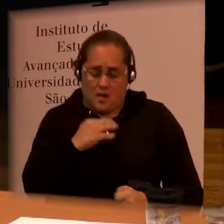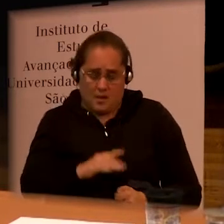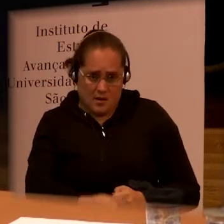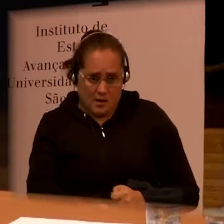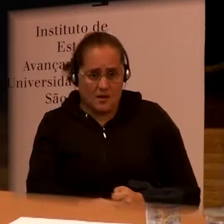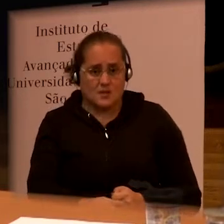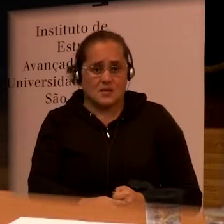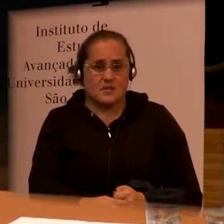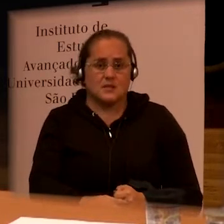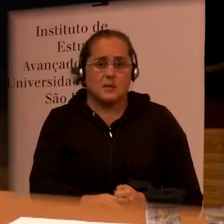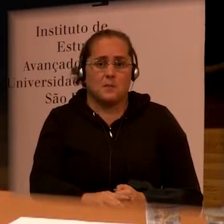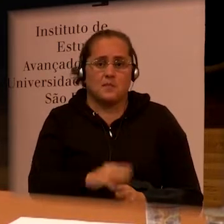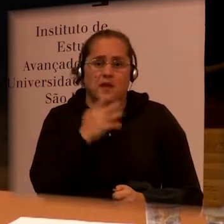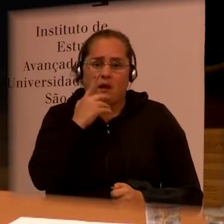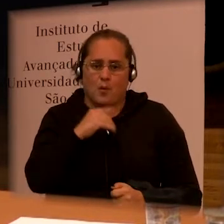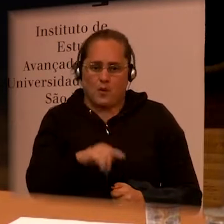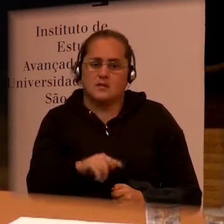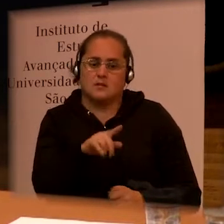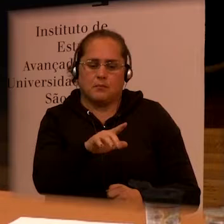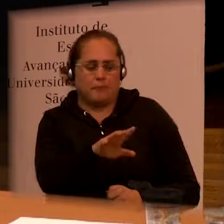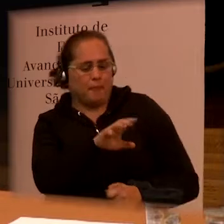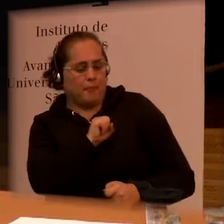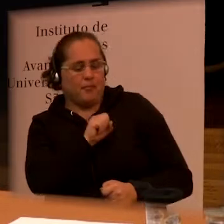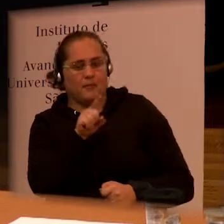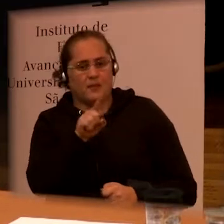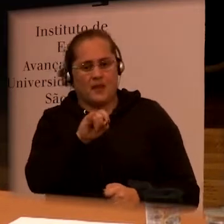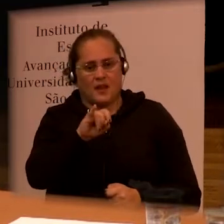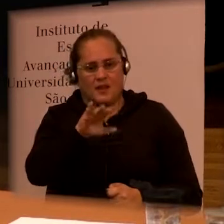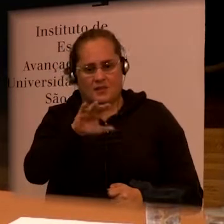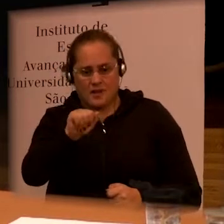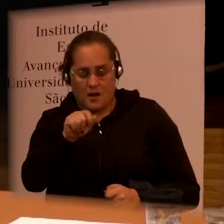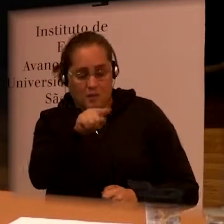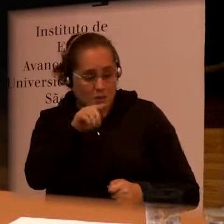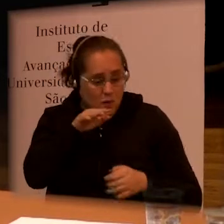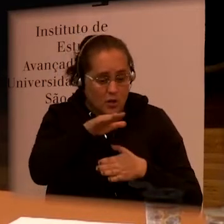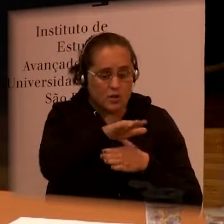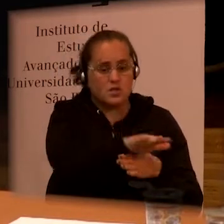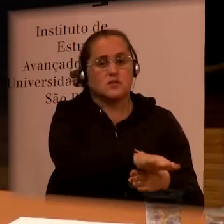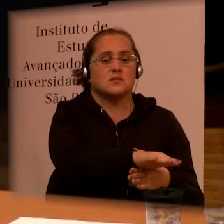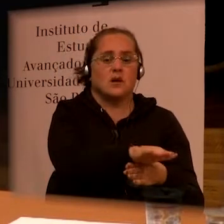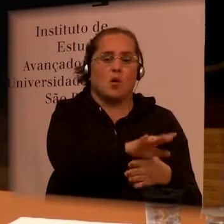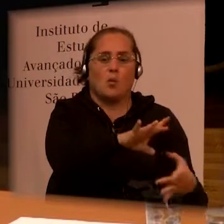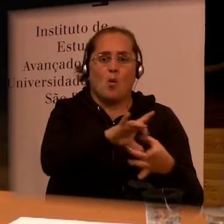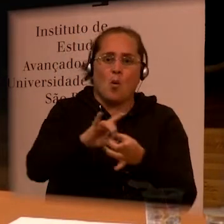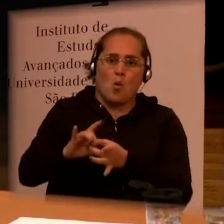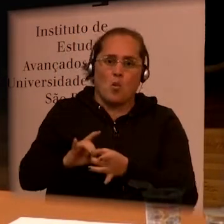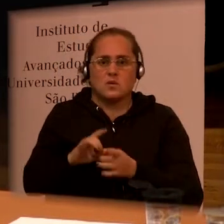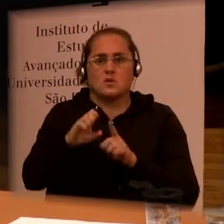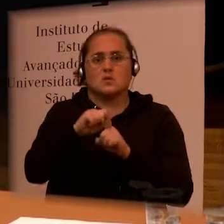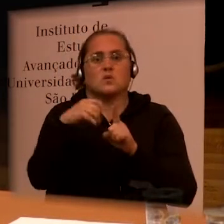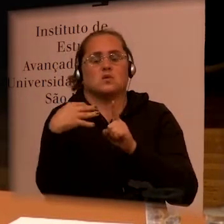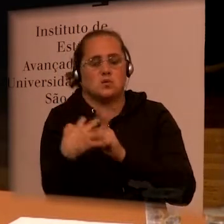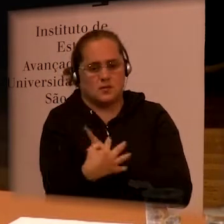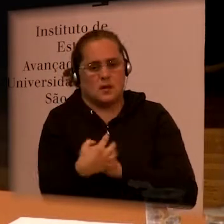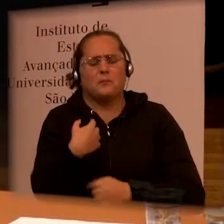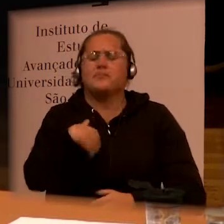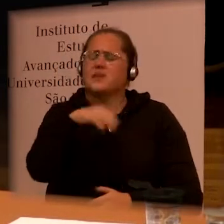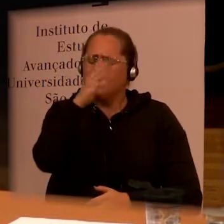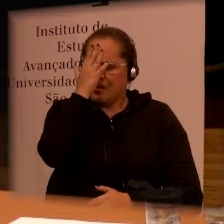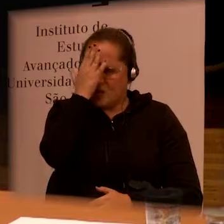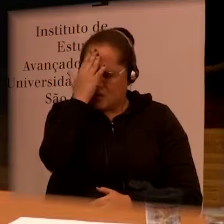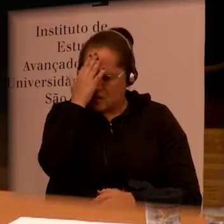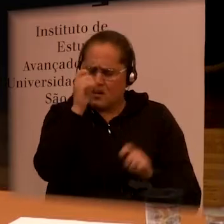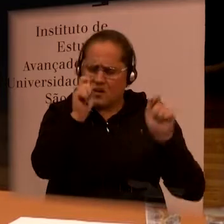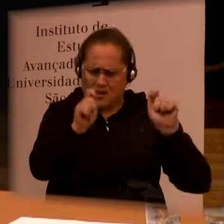social benefits and that system works very well and again that is I know all of these things can be improved and that when you're